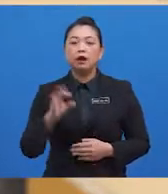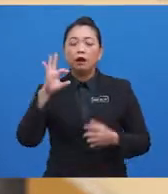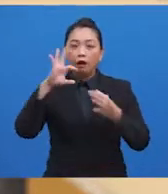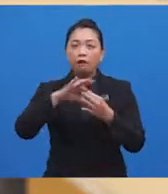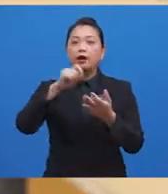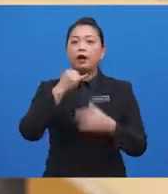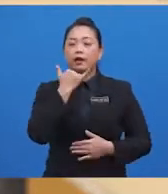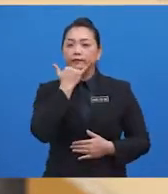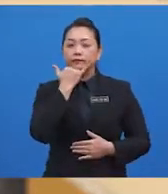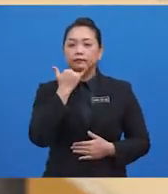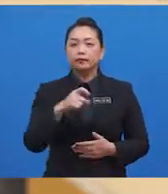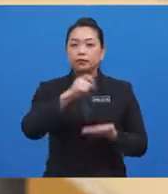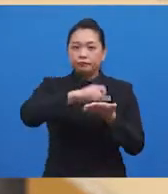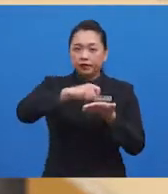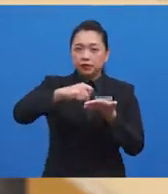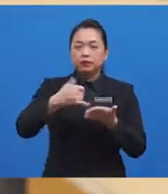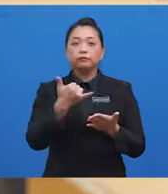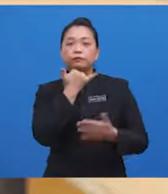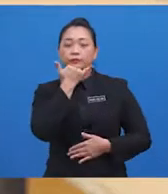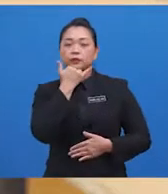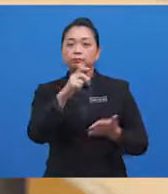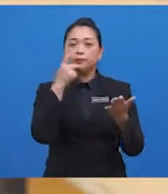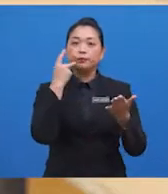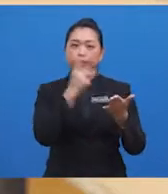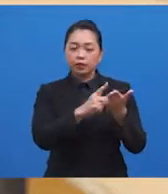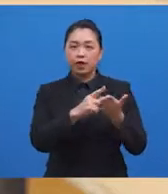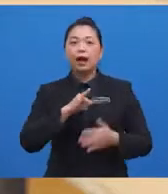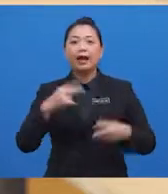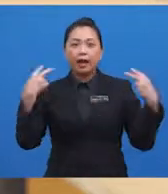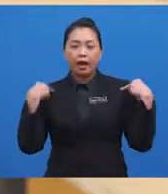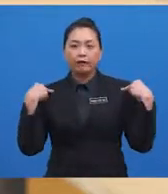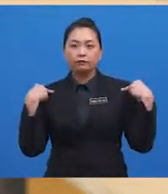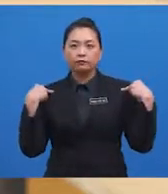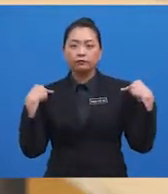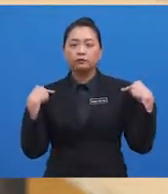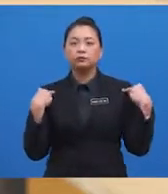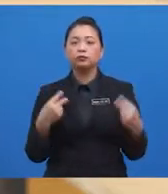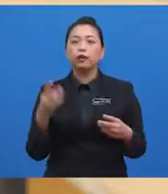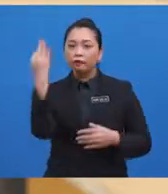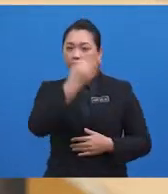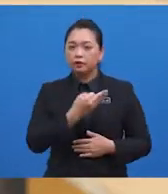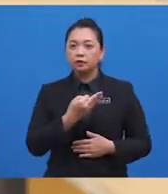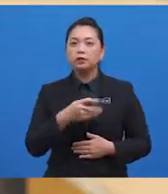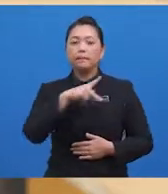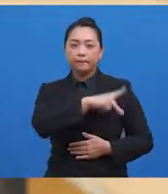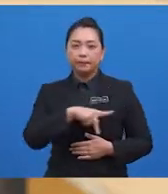returned improper prescriptions, but I had to cope with the personal humiliation of a fall from grace.